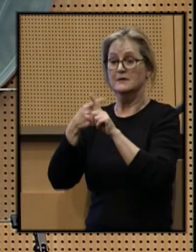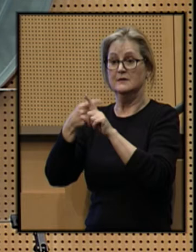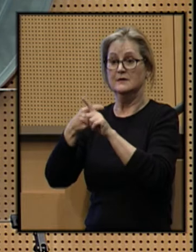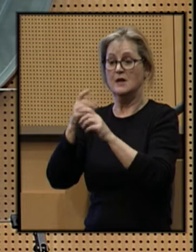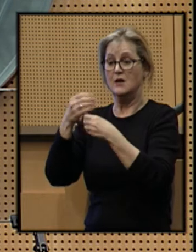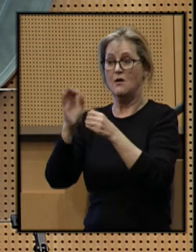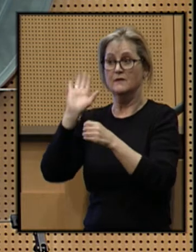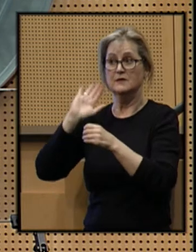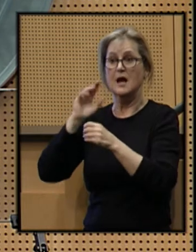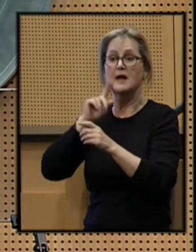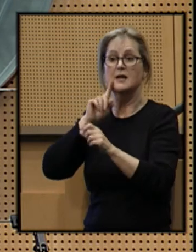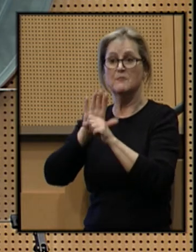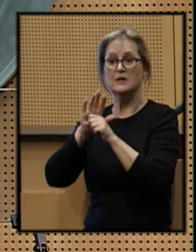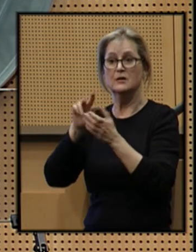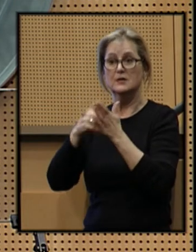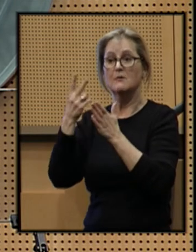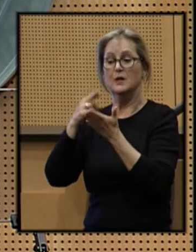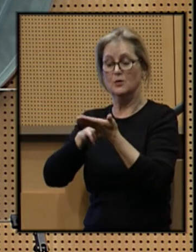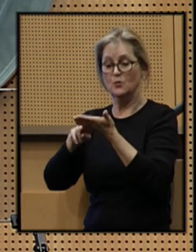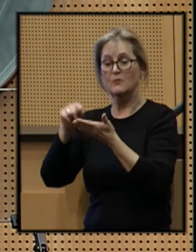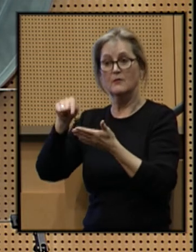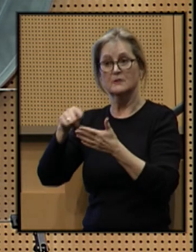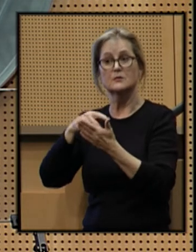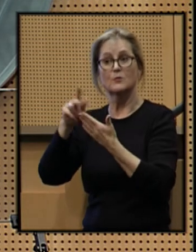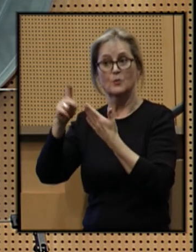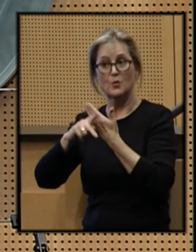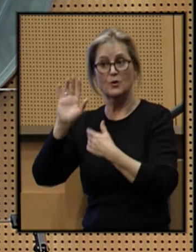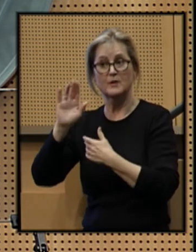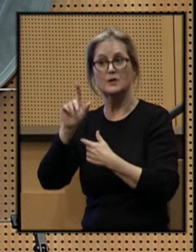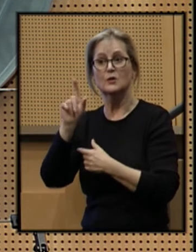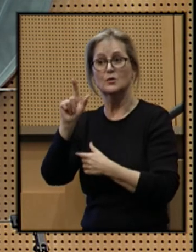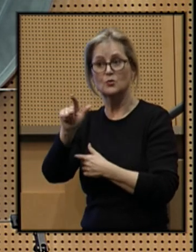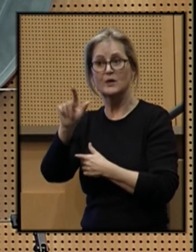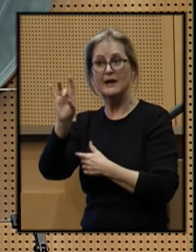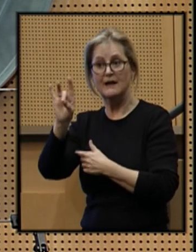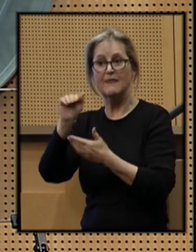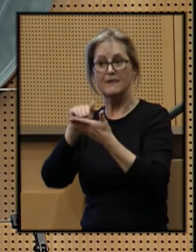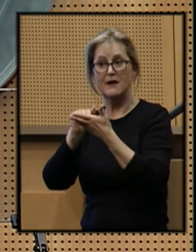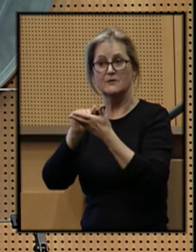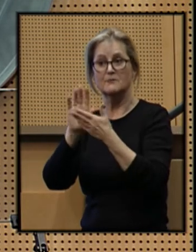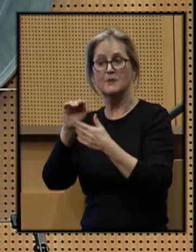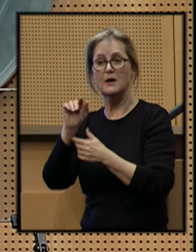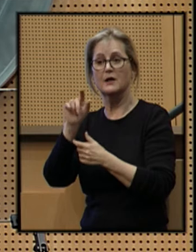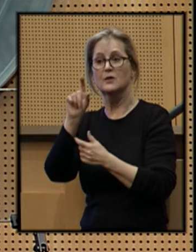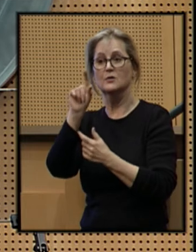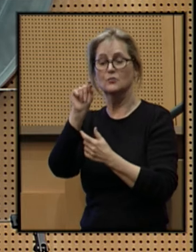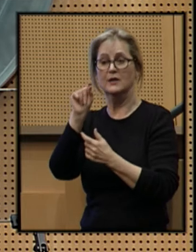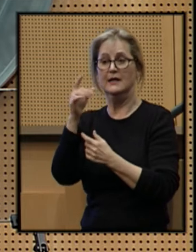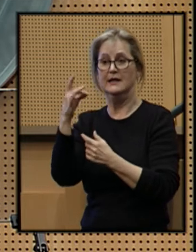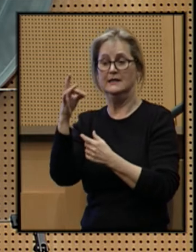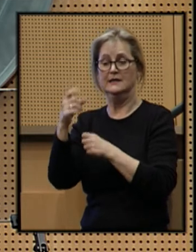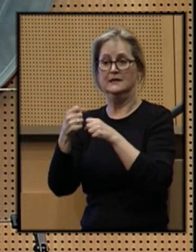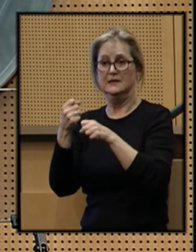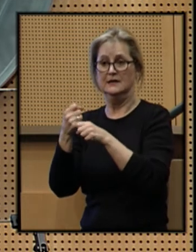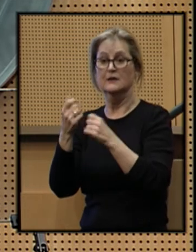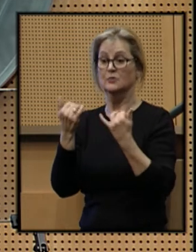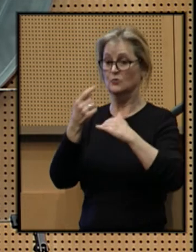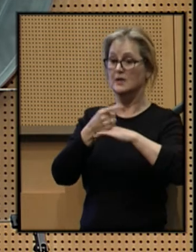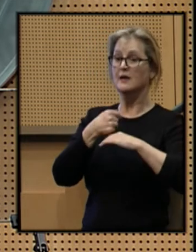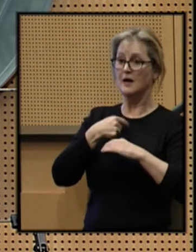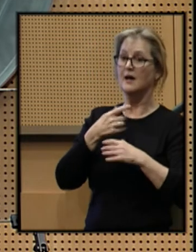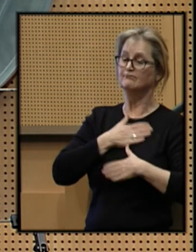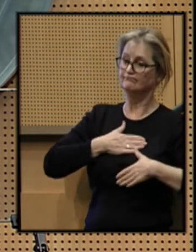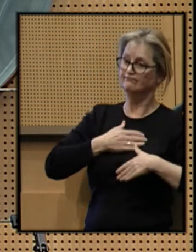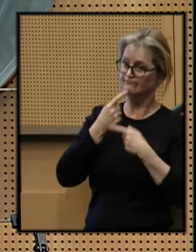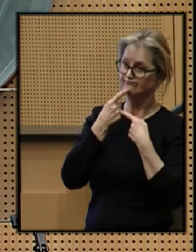I committed to doubling enrollment in this program to 28,000 by 2018. Today, I am